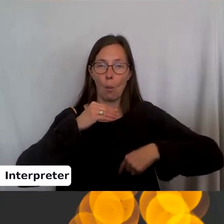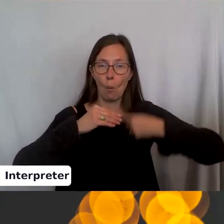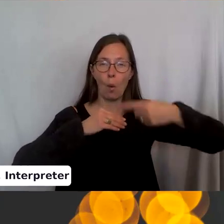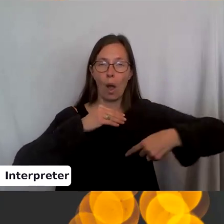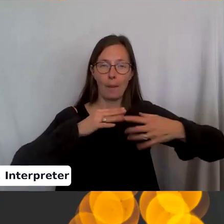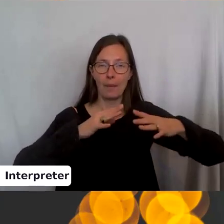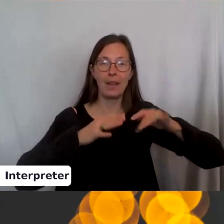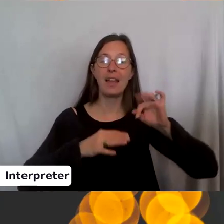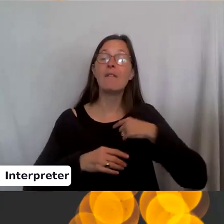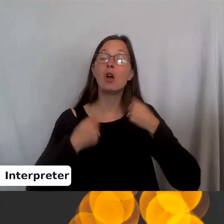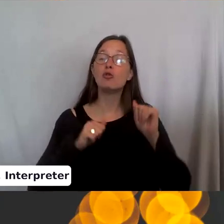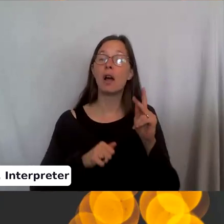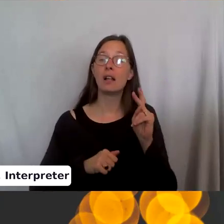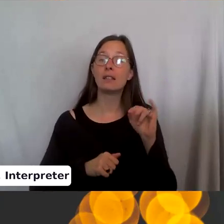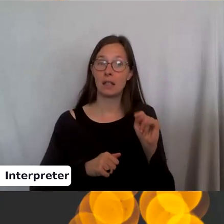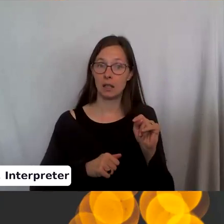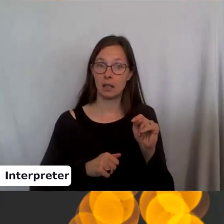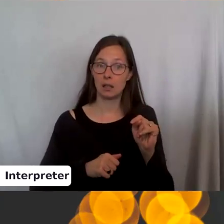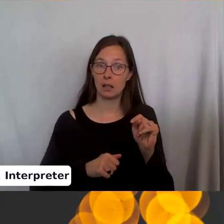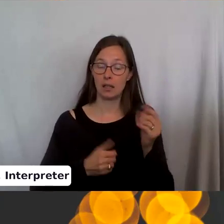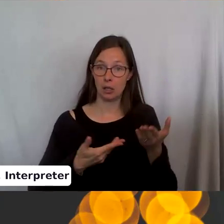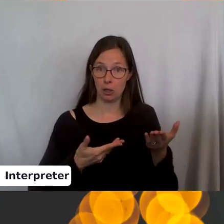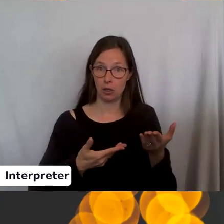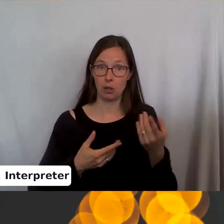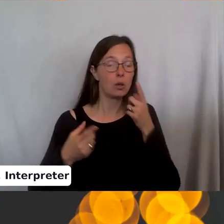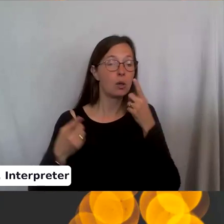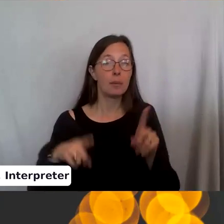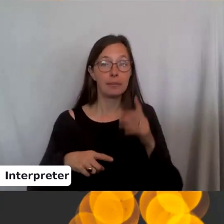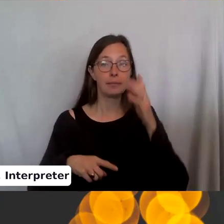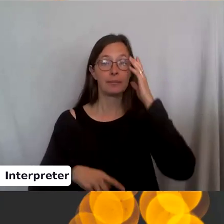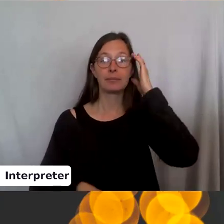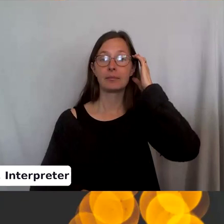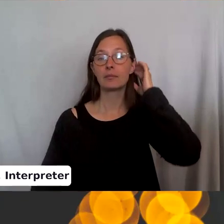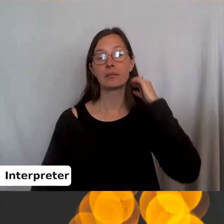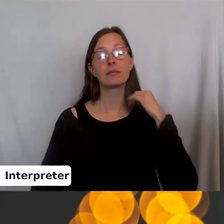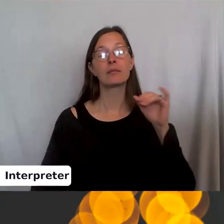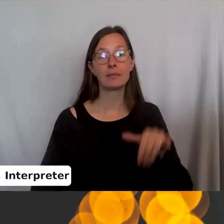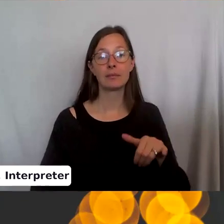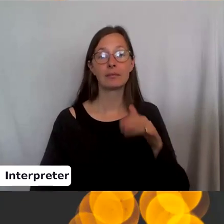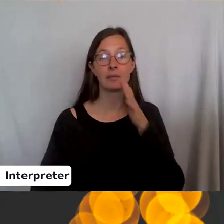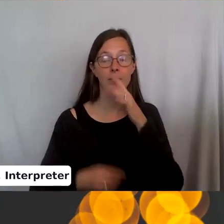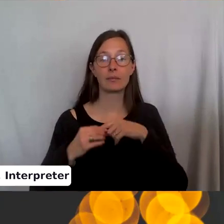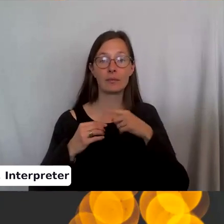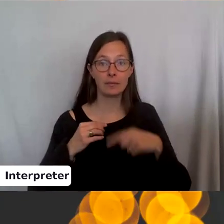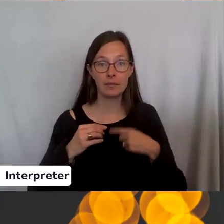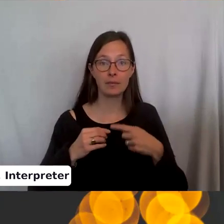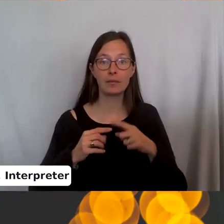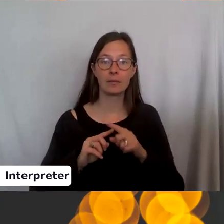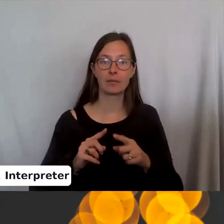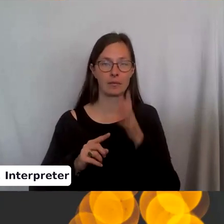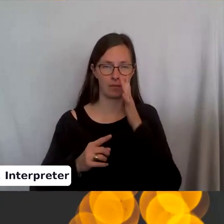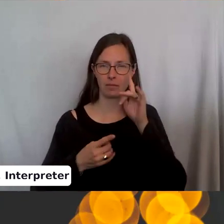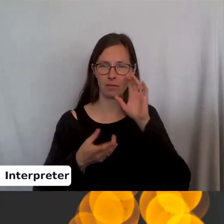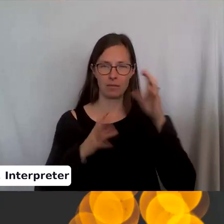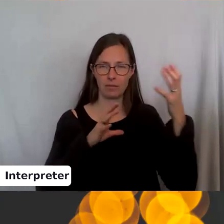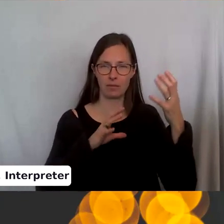knit with the yarn from the front, what will happen is this will wrap around, but it'll get confusing.